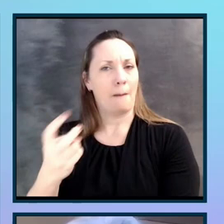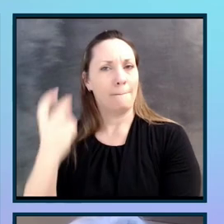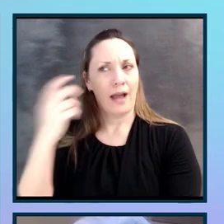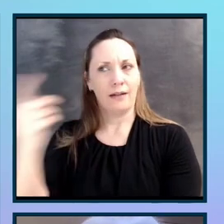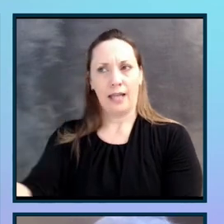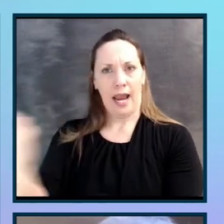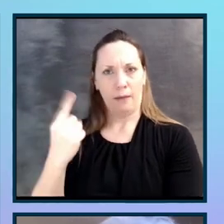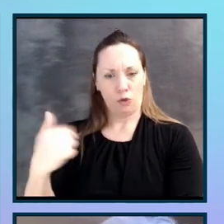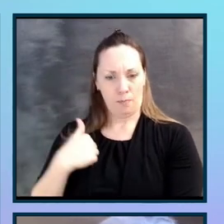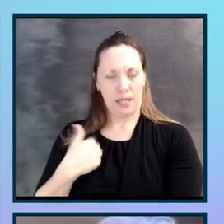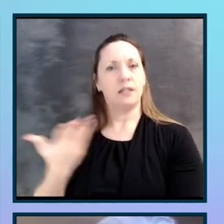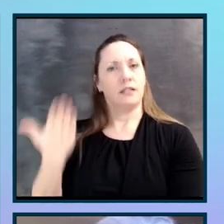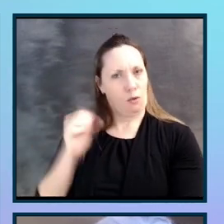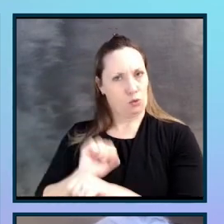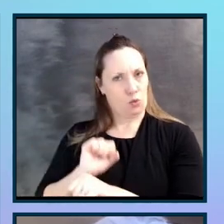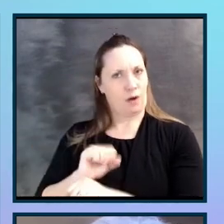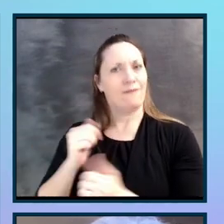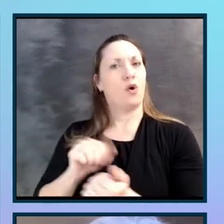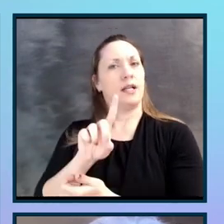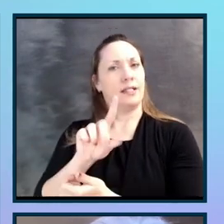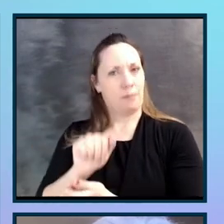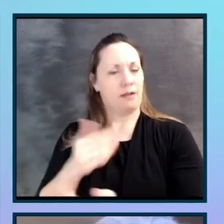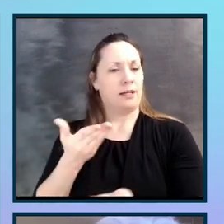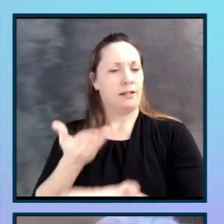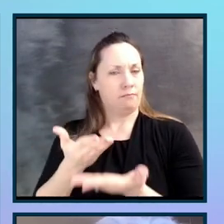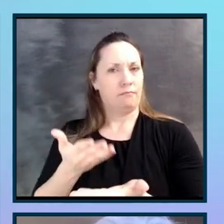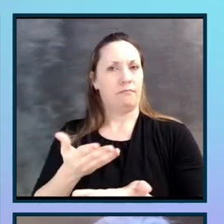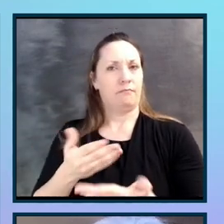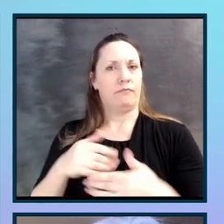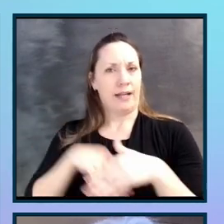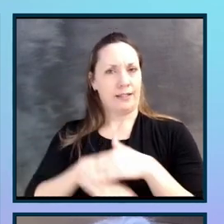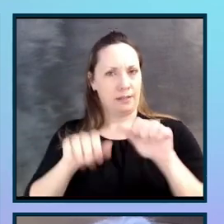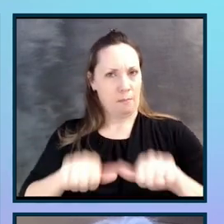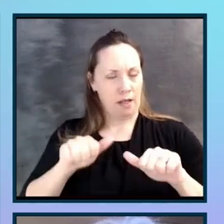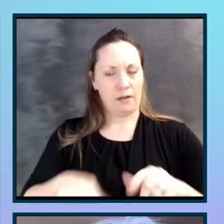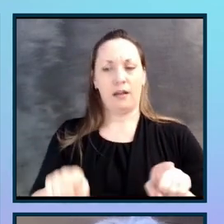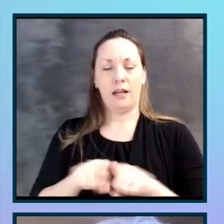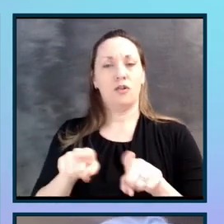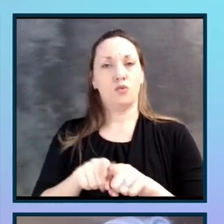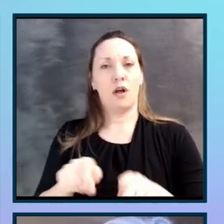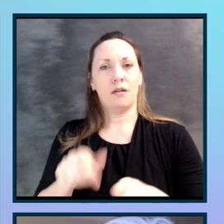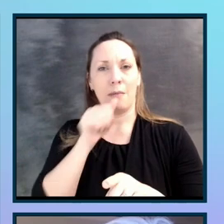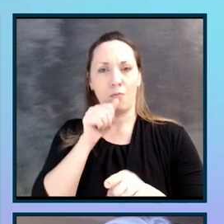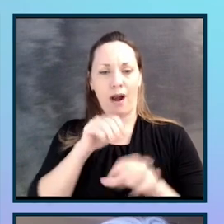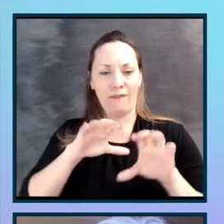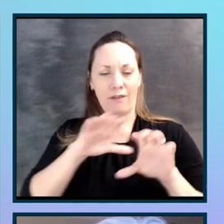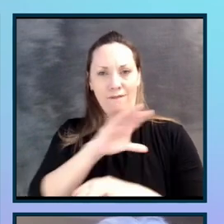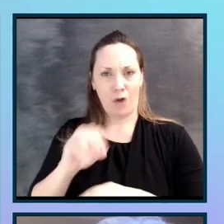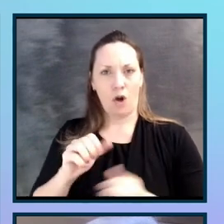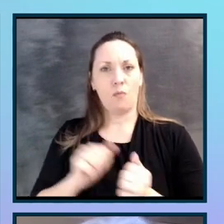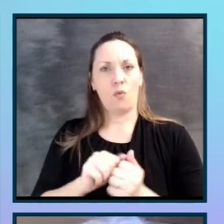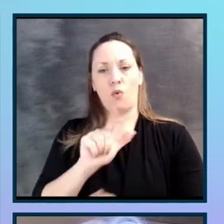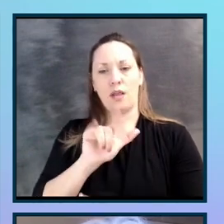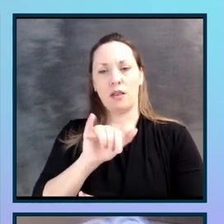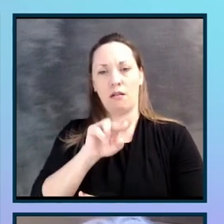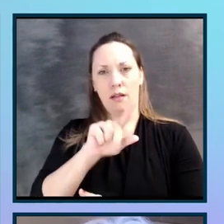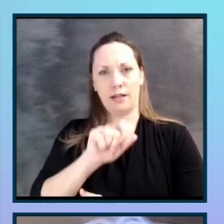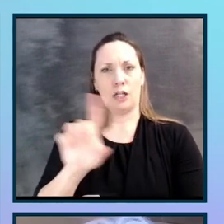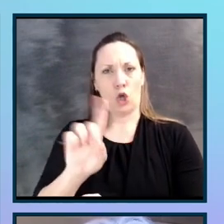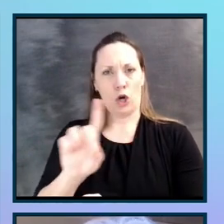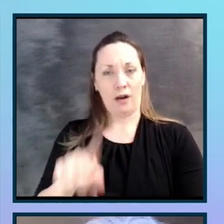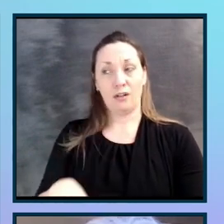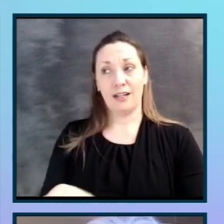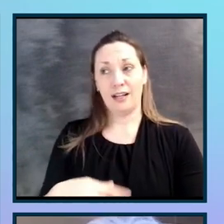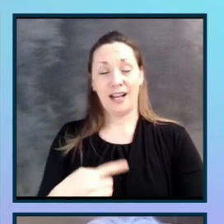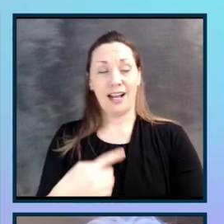working at the Disability Rights Education Defense Fund, as well as a private firm with my colleague, Linda Dardarian, and said, you there's not a single ATM